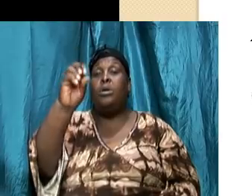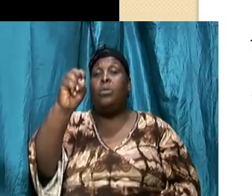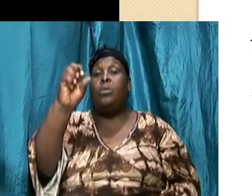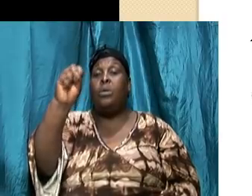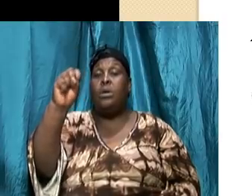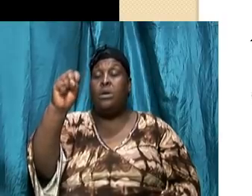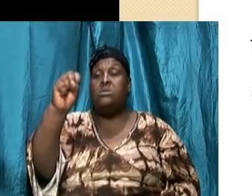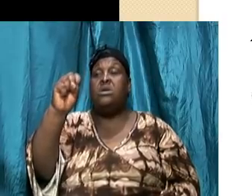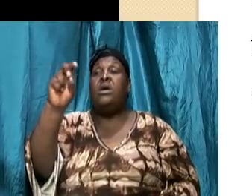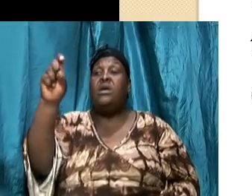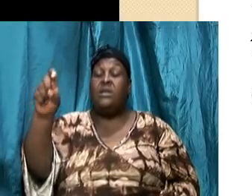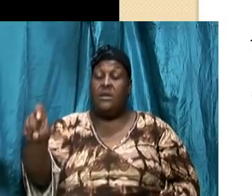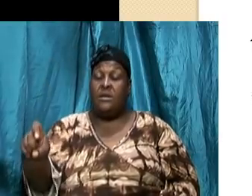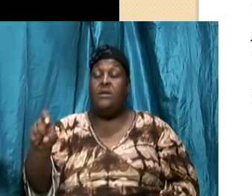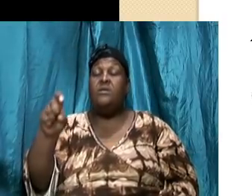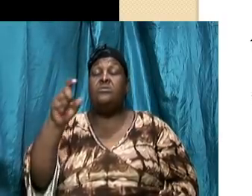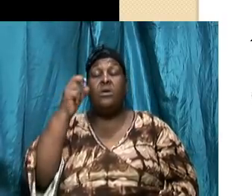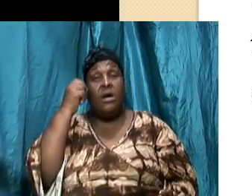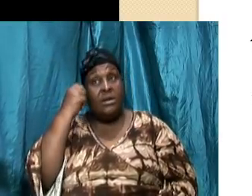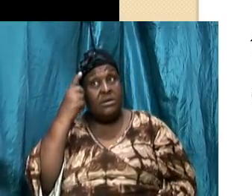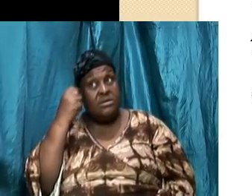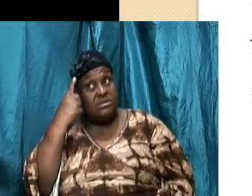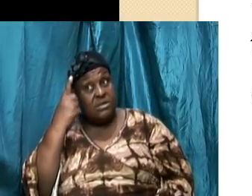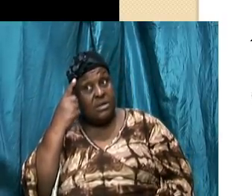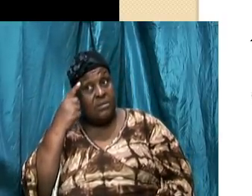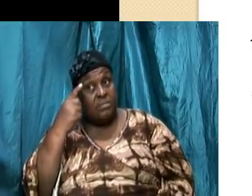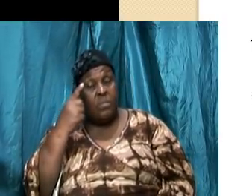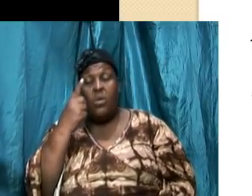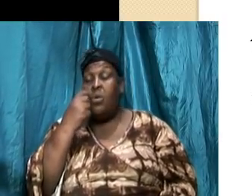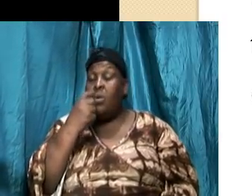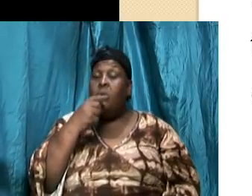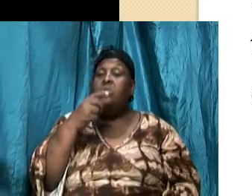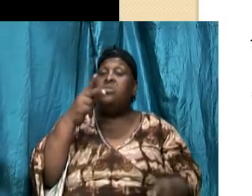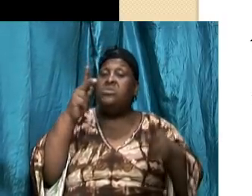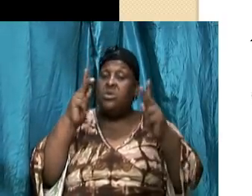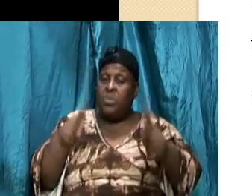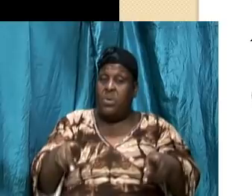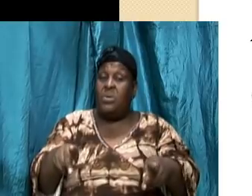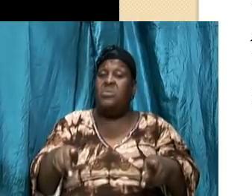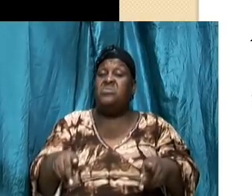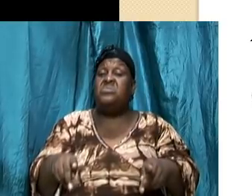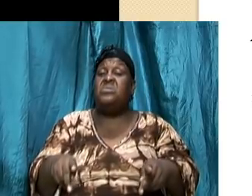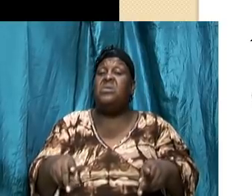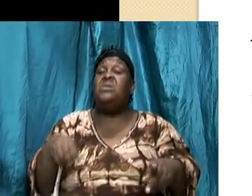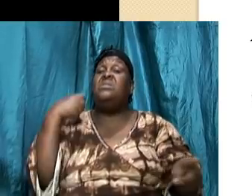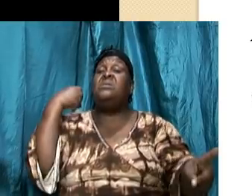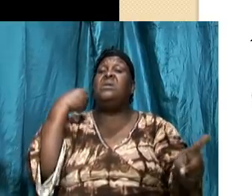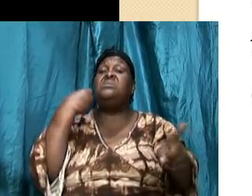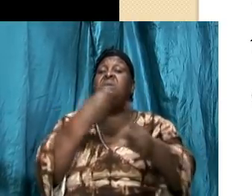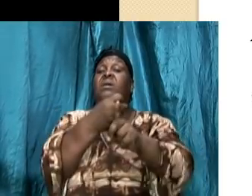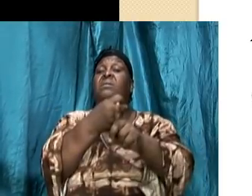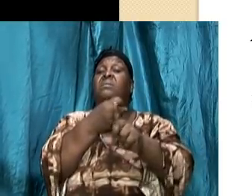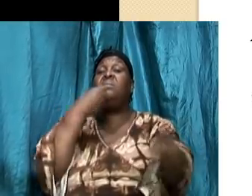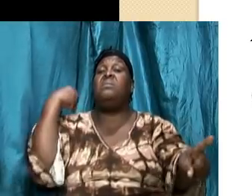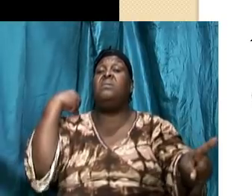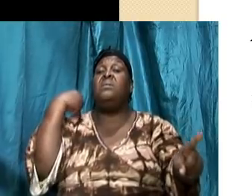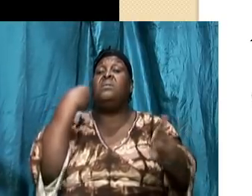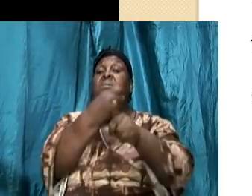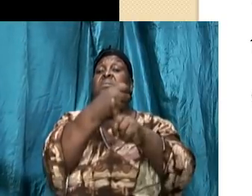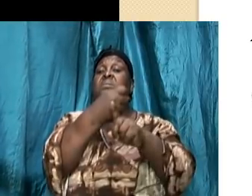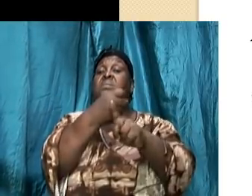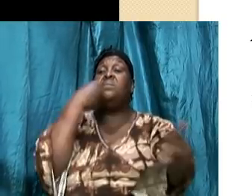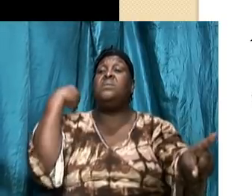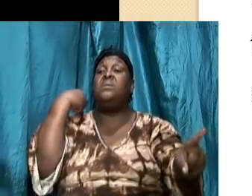understand that he is that person who strikes repeatedly again and